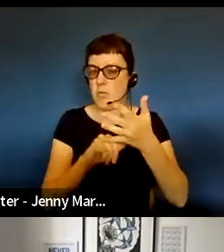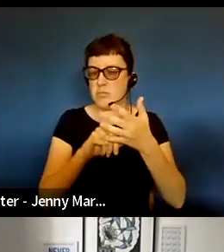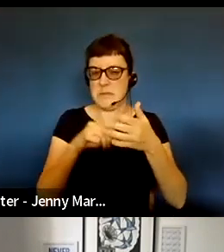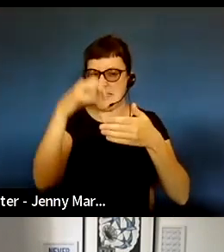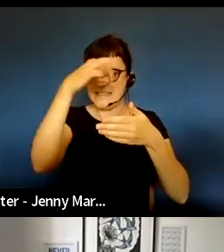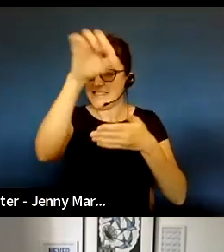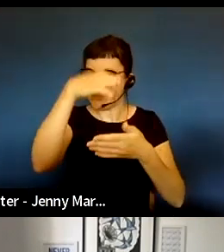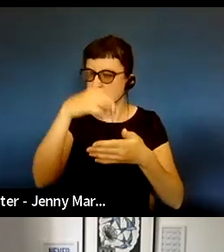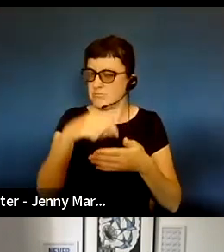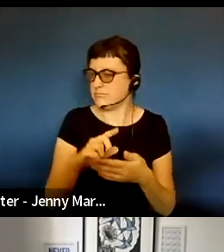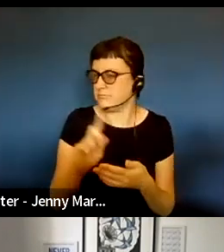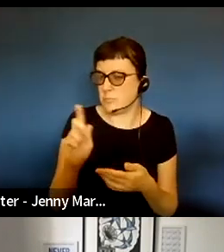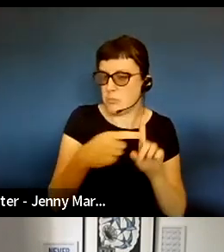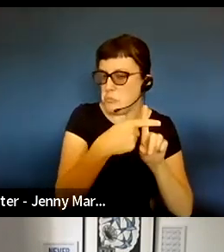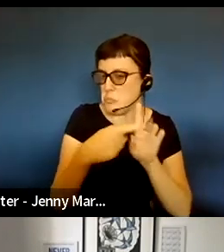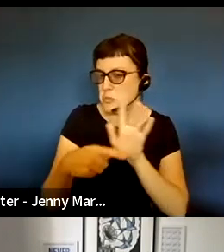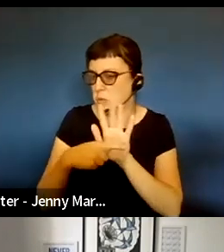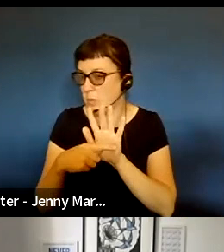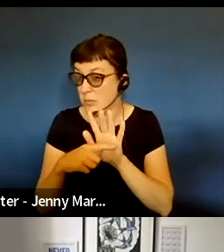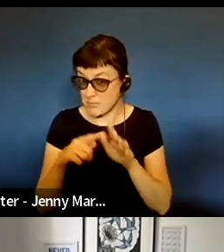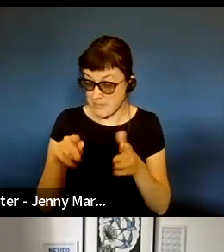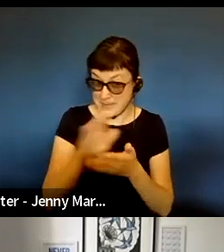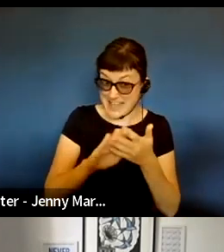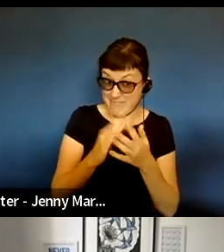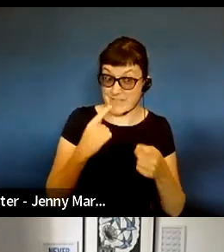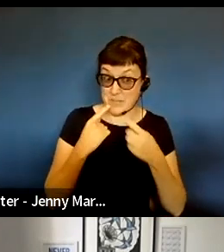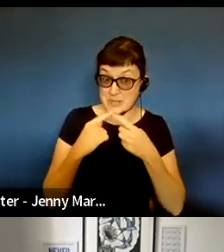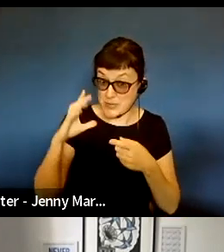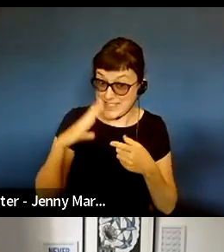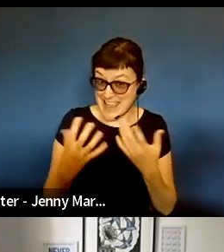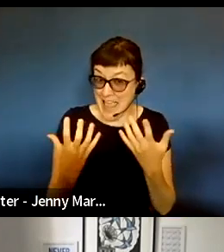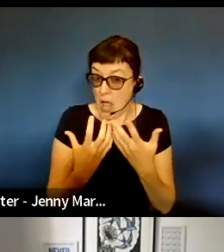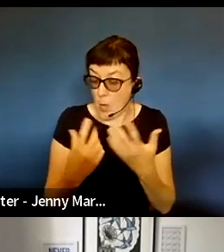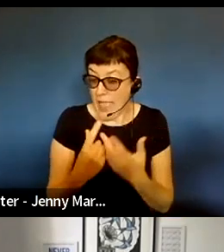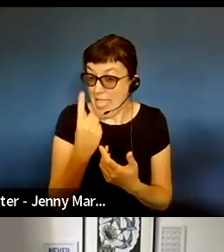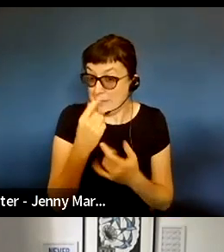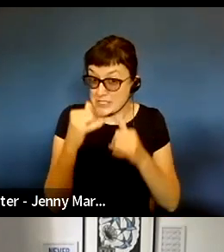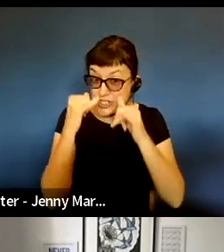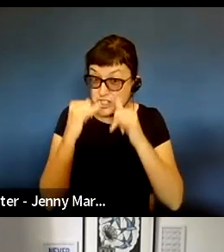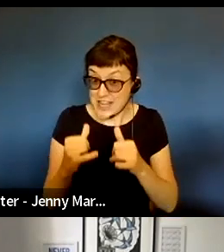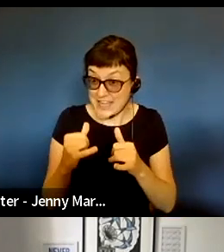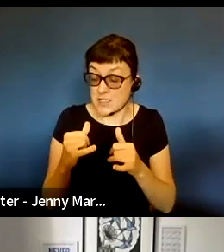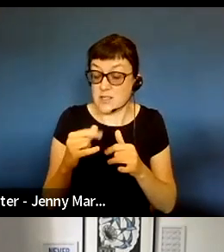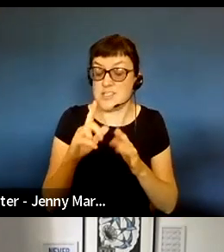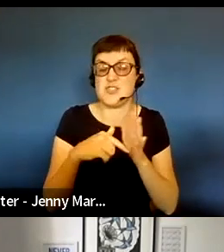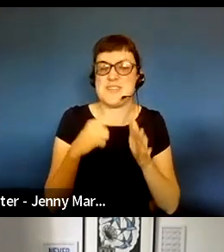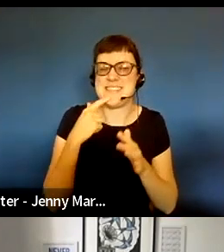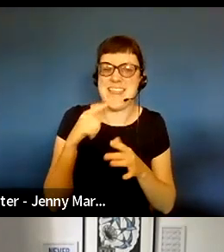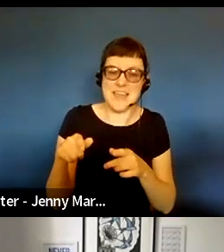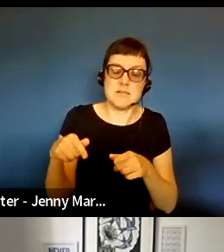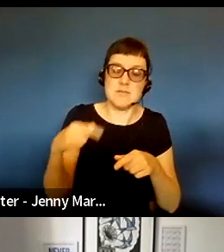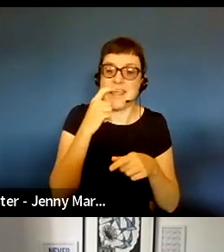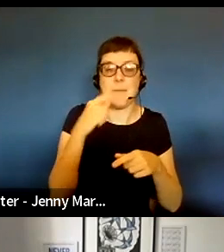did it give you and what you needed and how did that eligibility checking. and John just mentioned was quite quite challenging